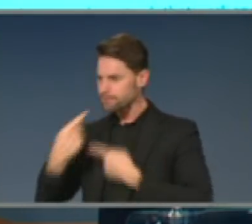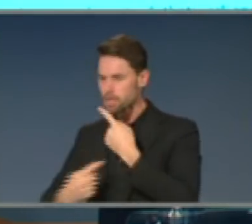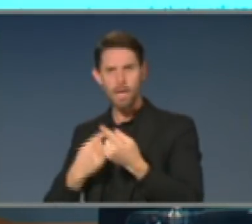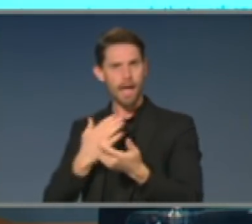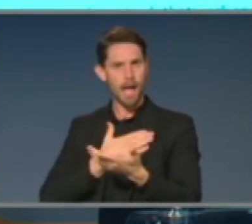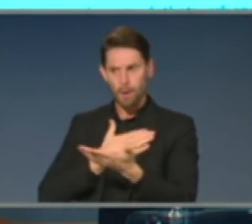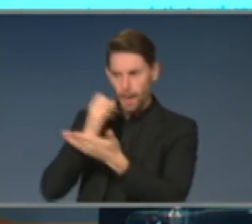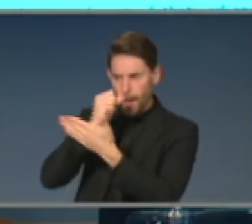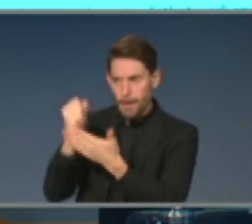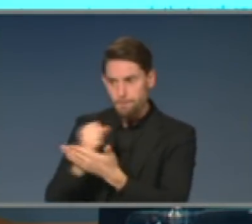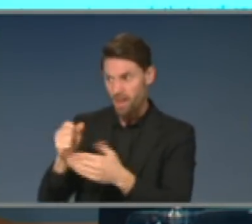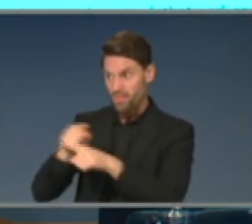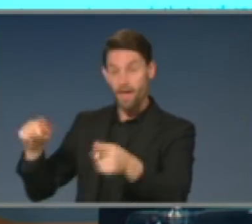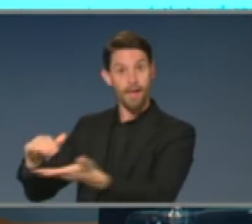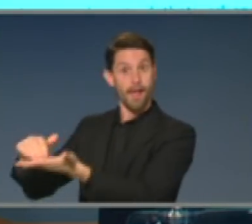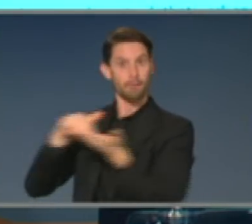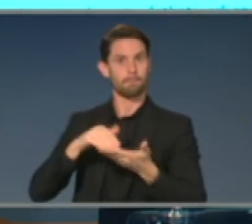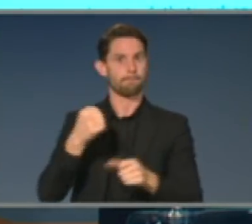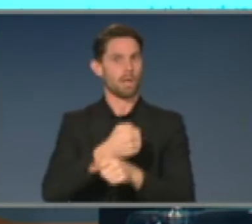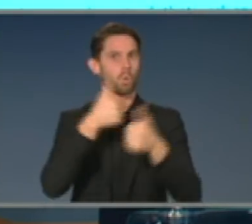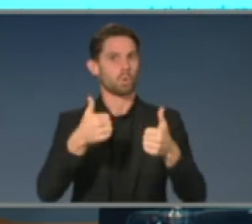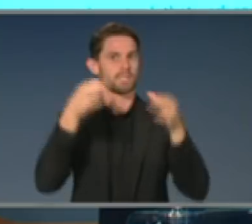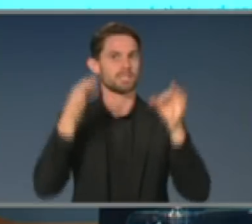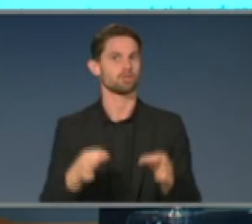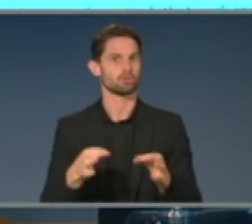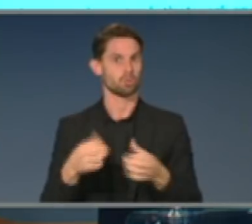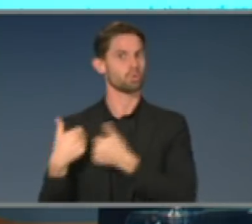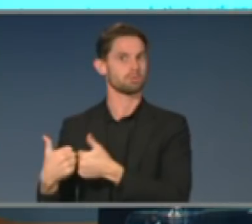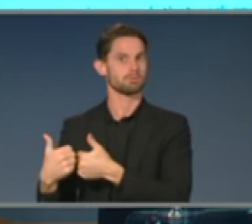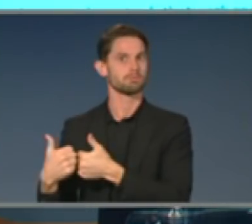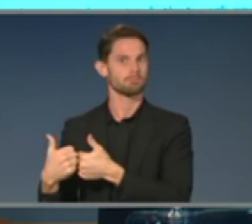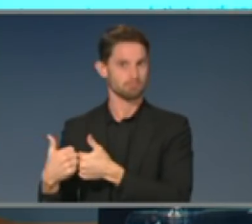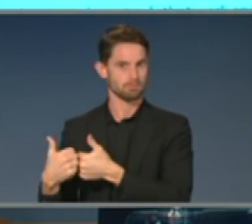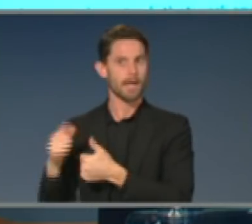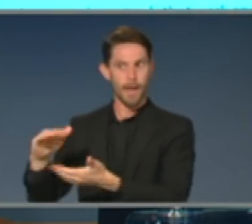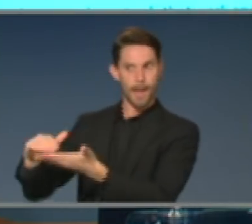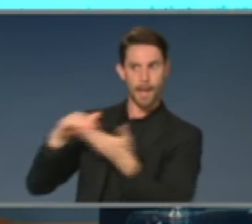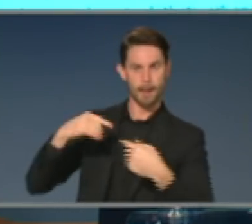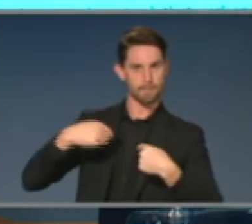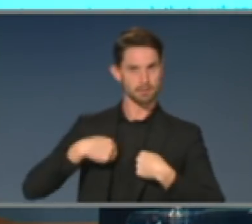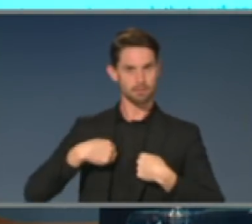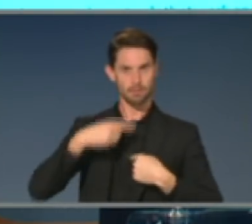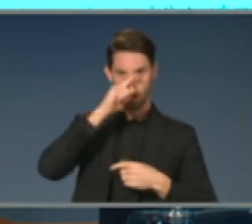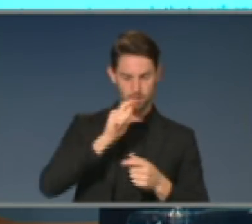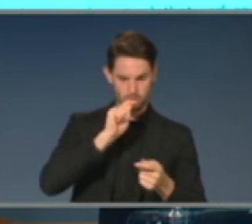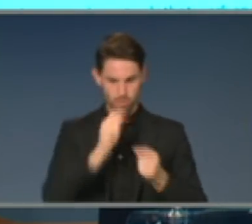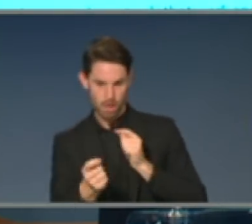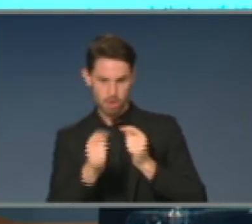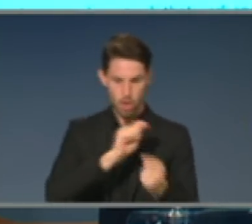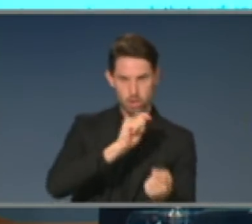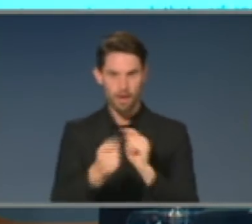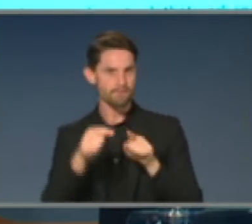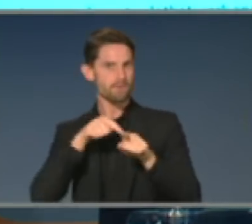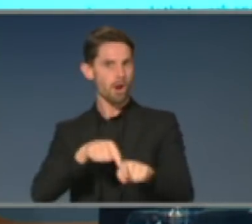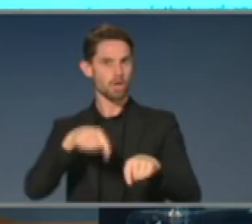do work, and we can scale them up and down as necessary, and the data we have